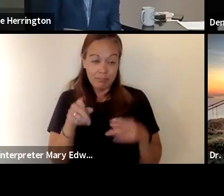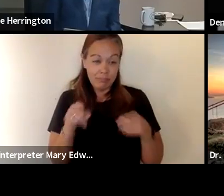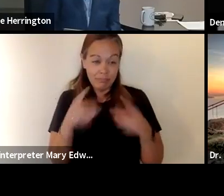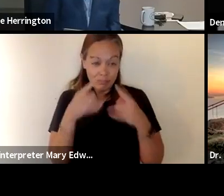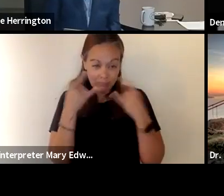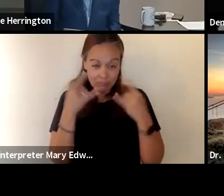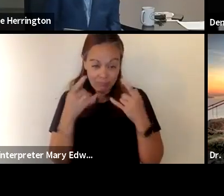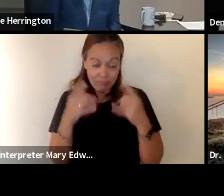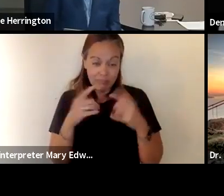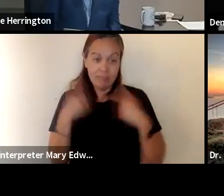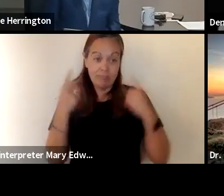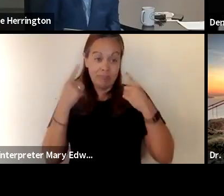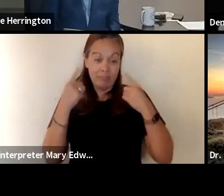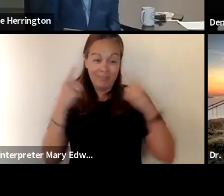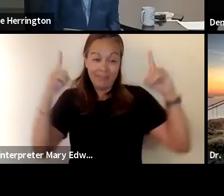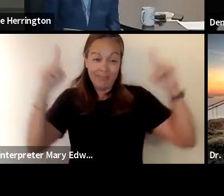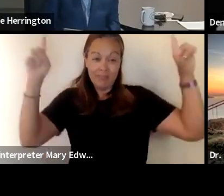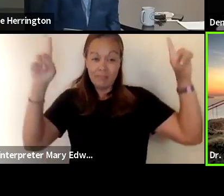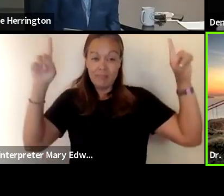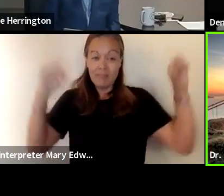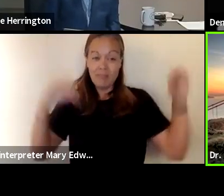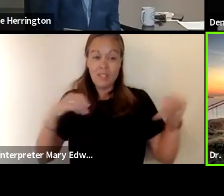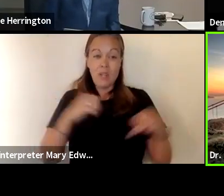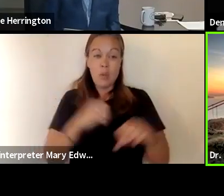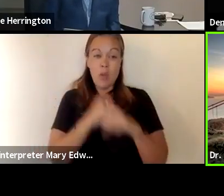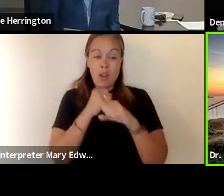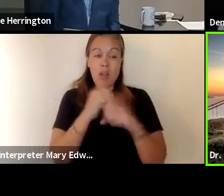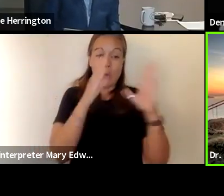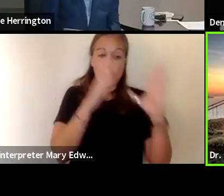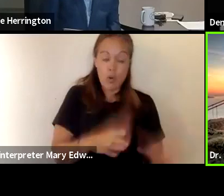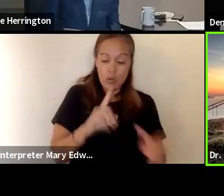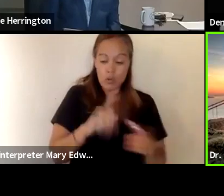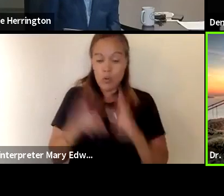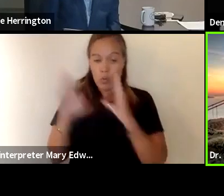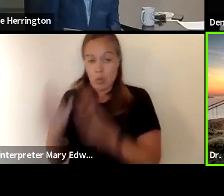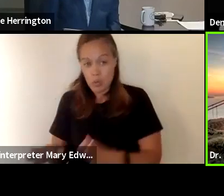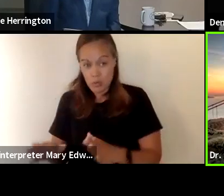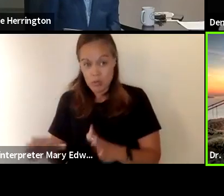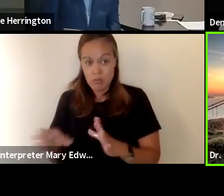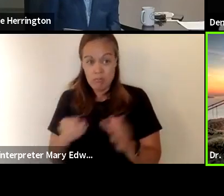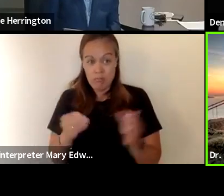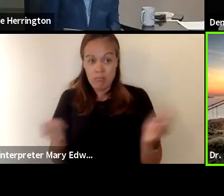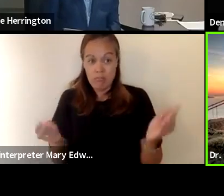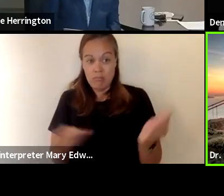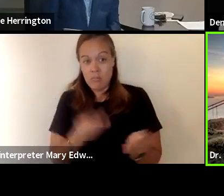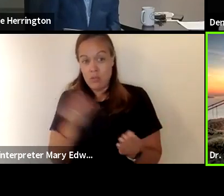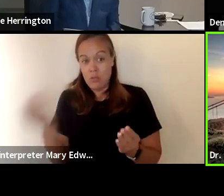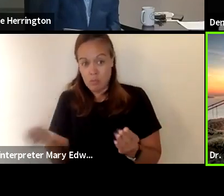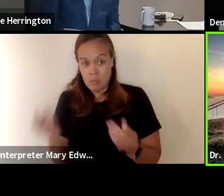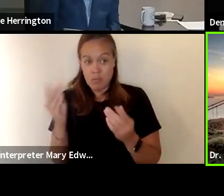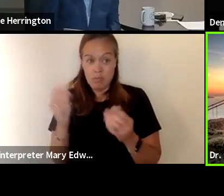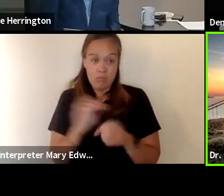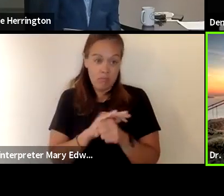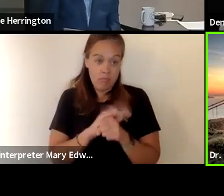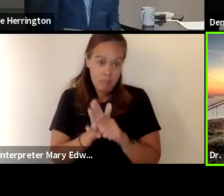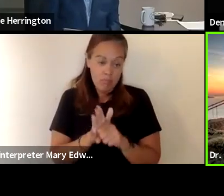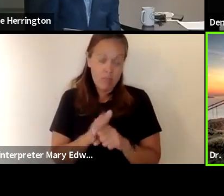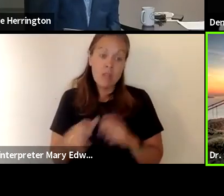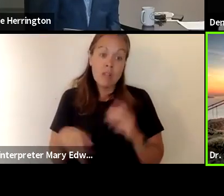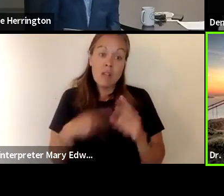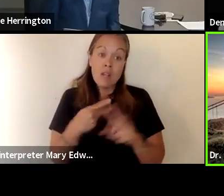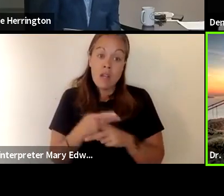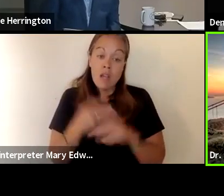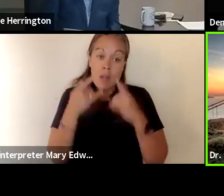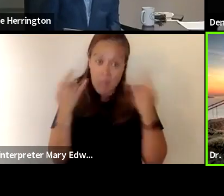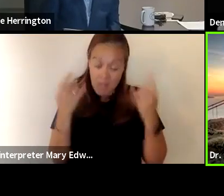extremely effective in preventing person-to-person transmission of covid now the type of mask does make